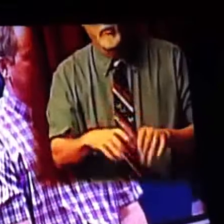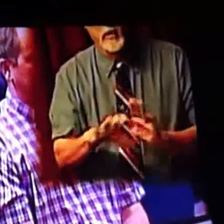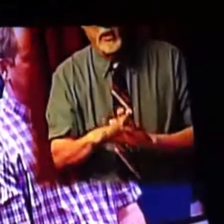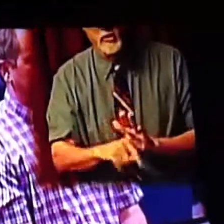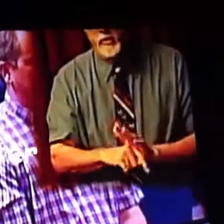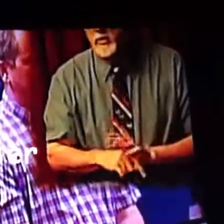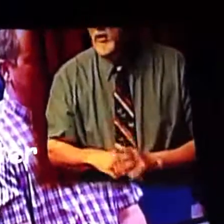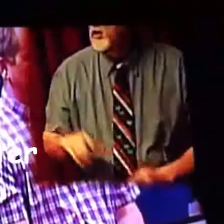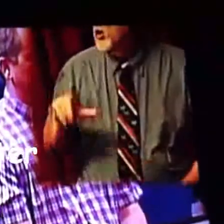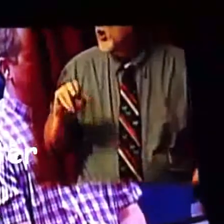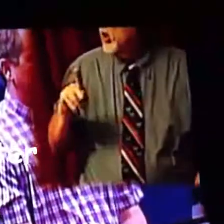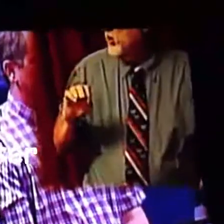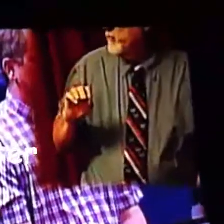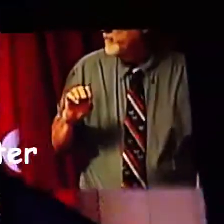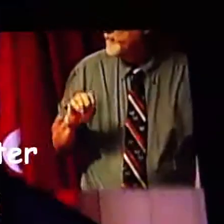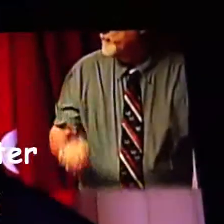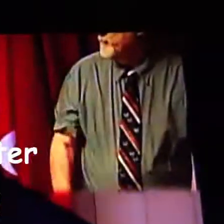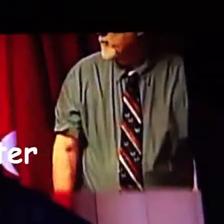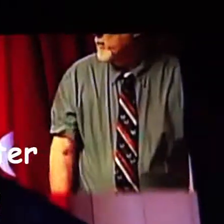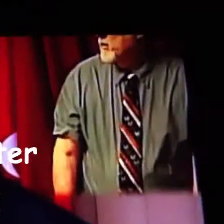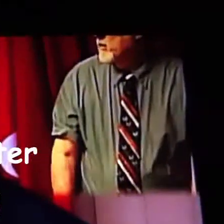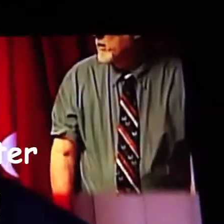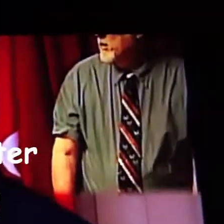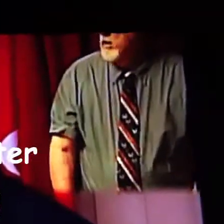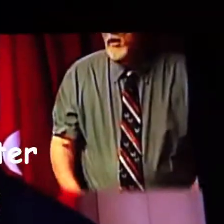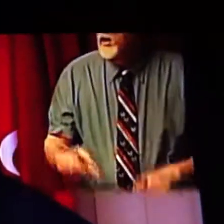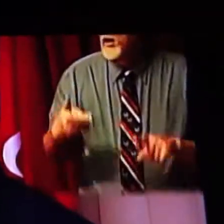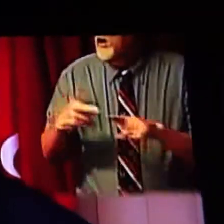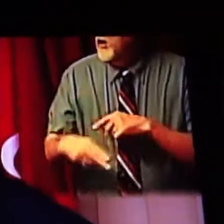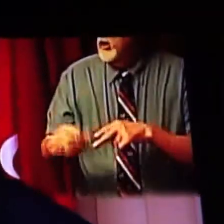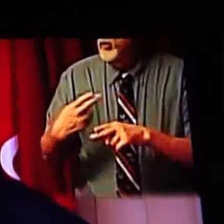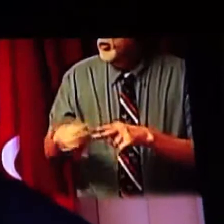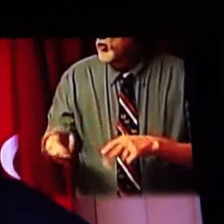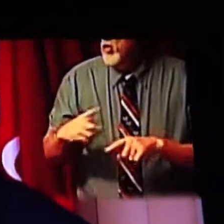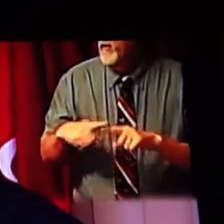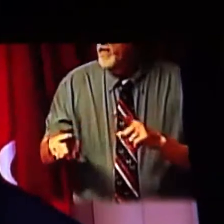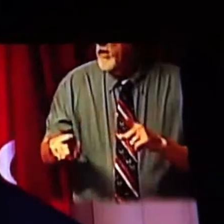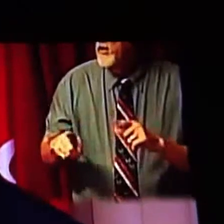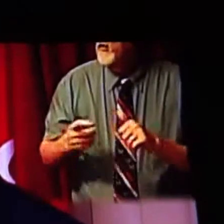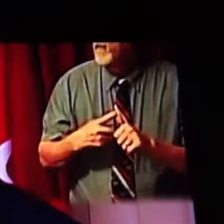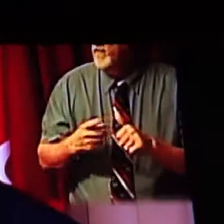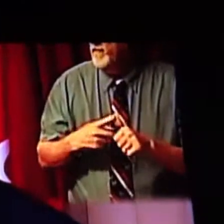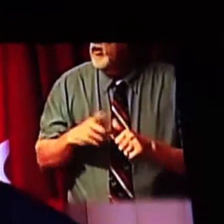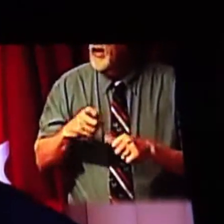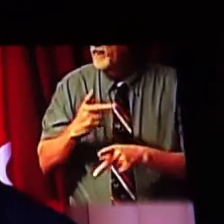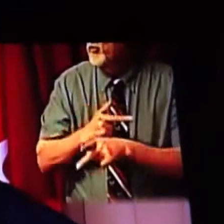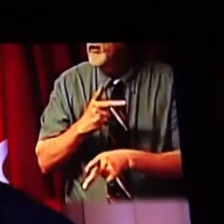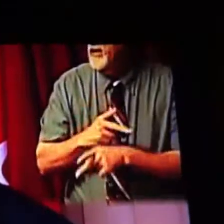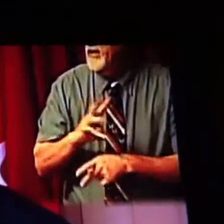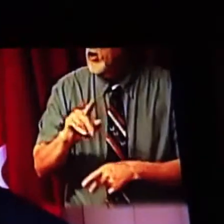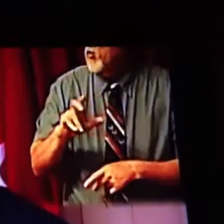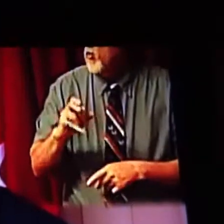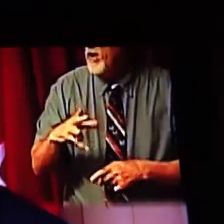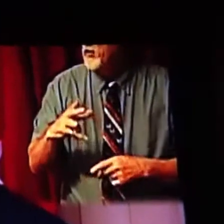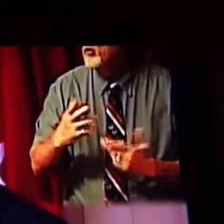Okay. Councilman Luke . . I'm not trying to cut the short here or anything . . of all, we've got to take care of Councilman Welch's